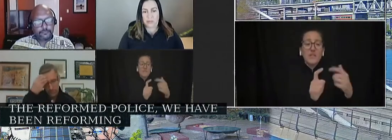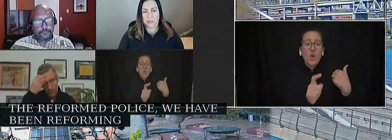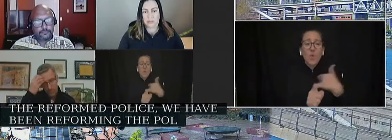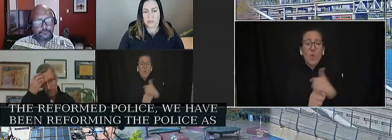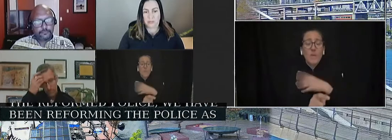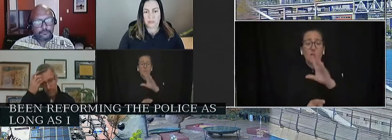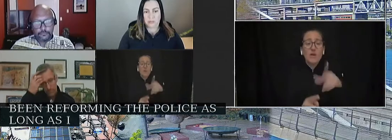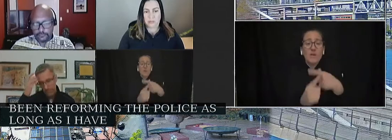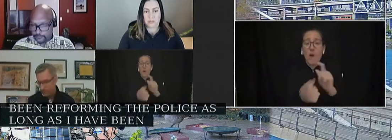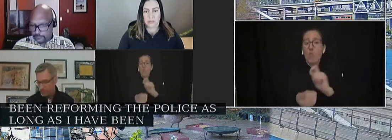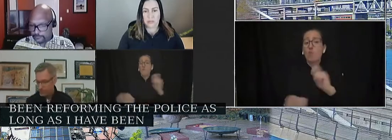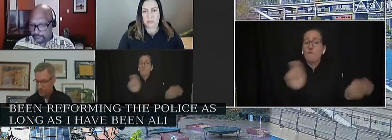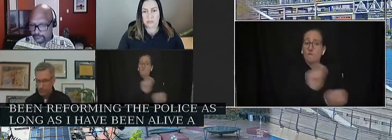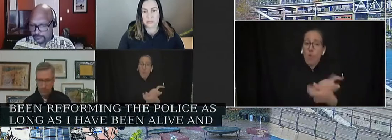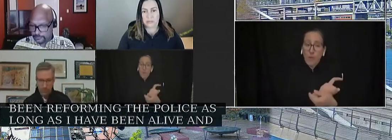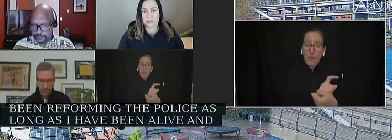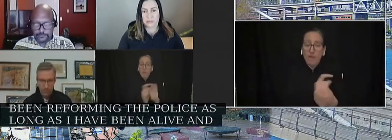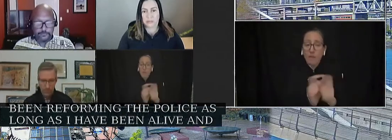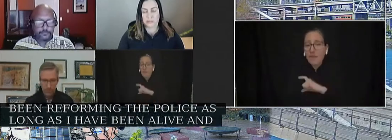and I'm 33 years old.